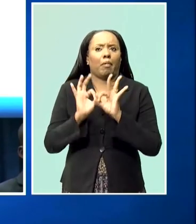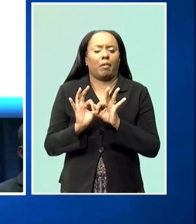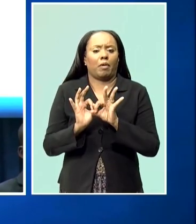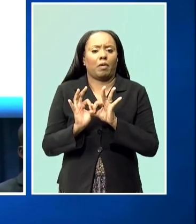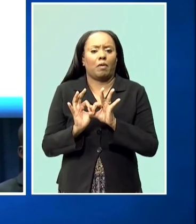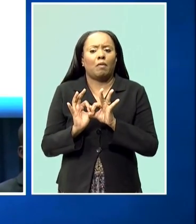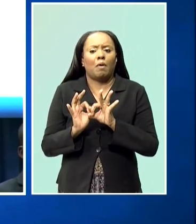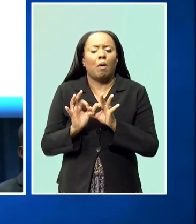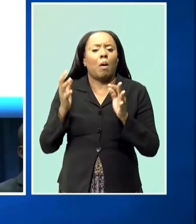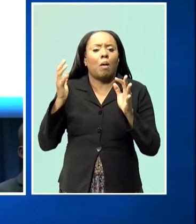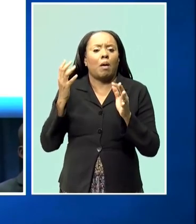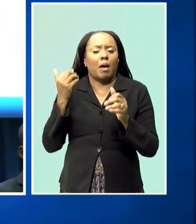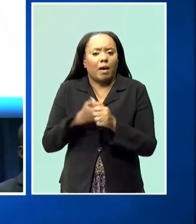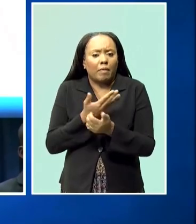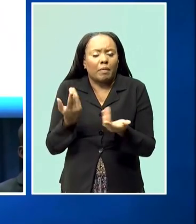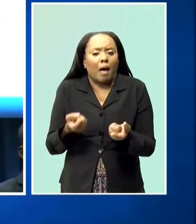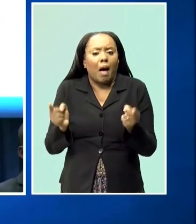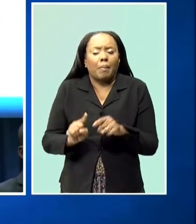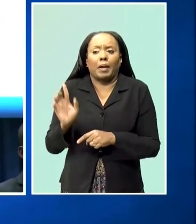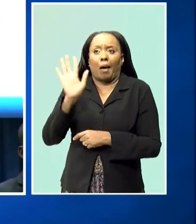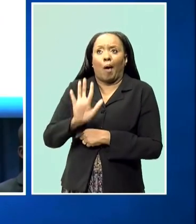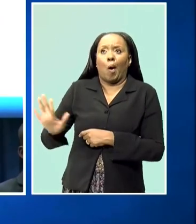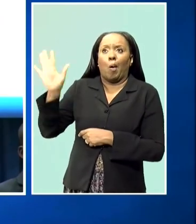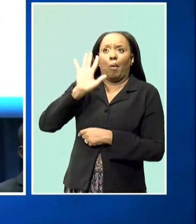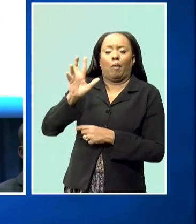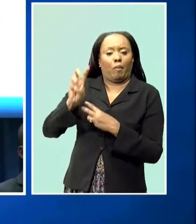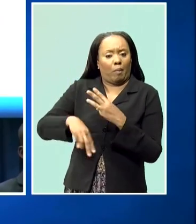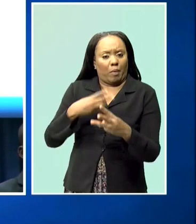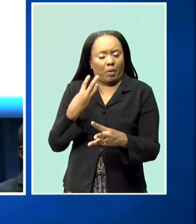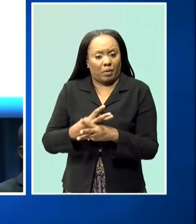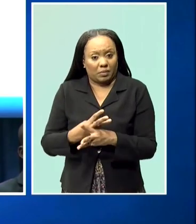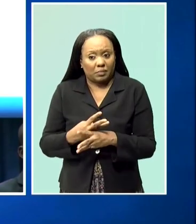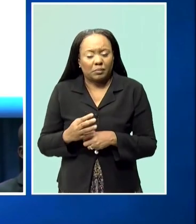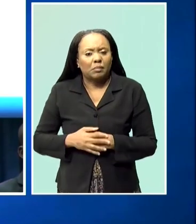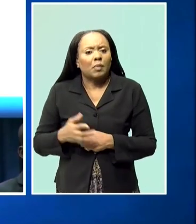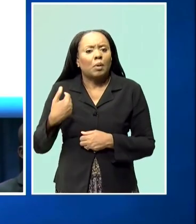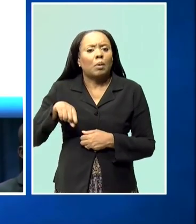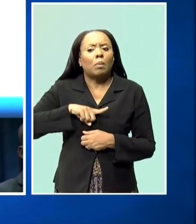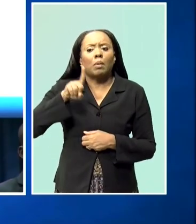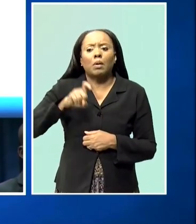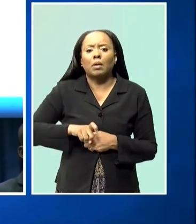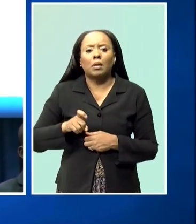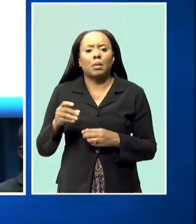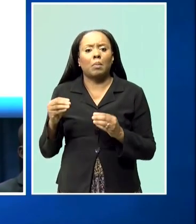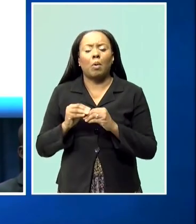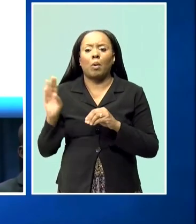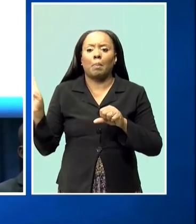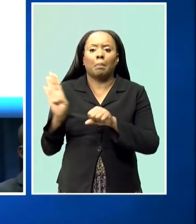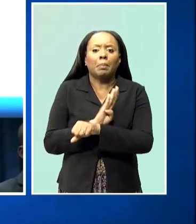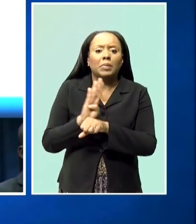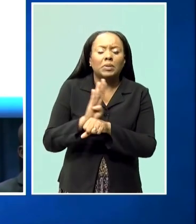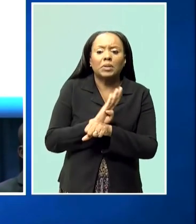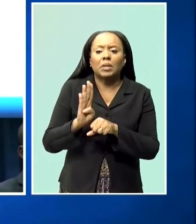global move. These realities and the need to make local businesses viable to compete on the international